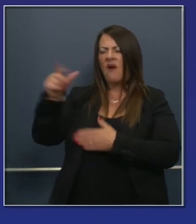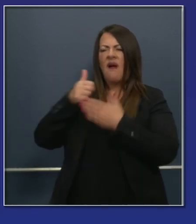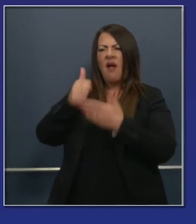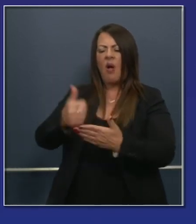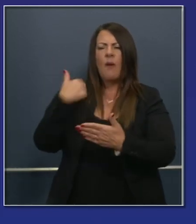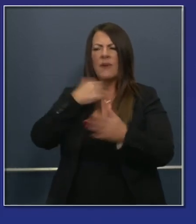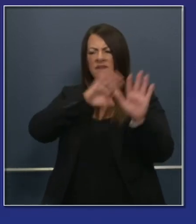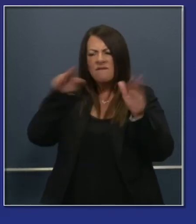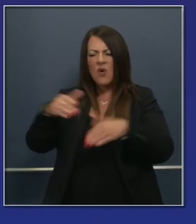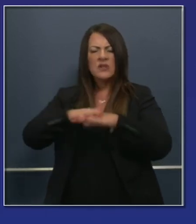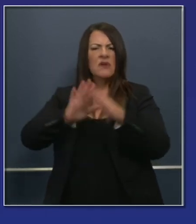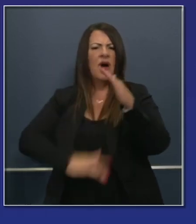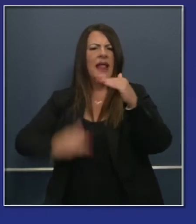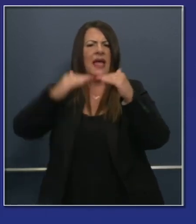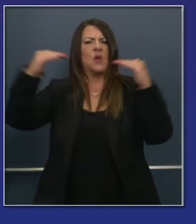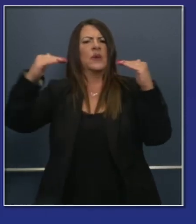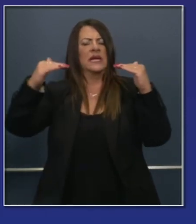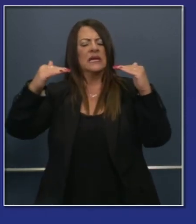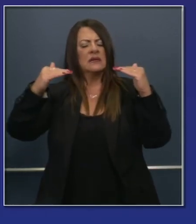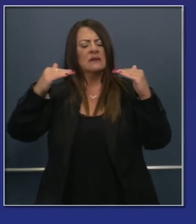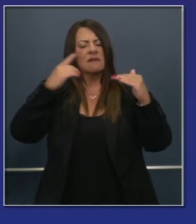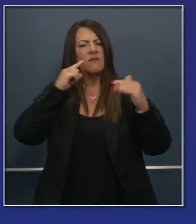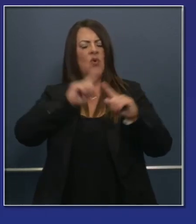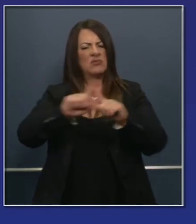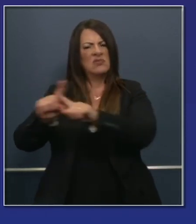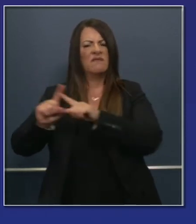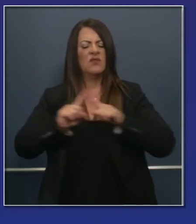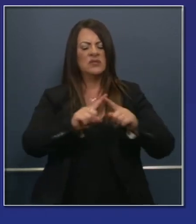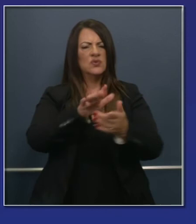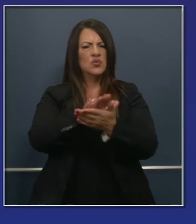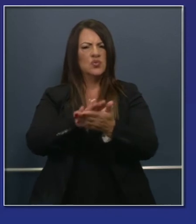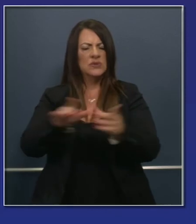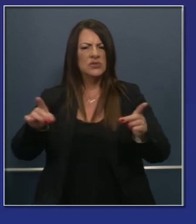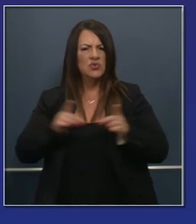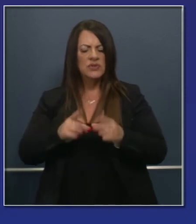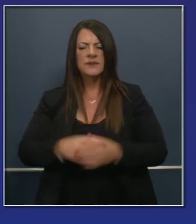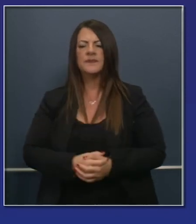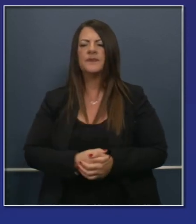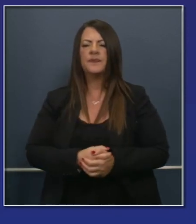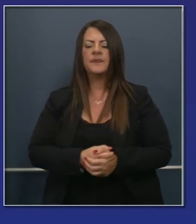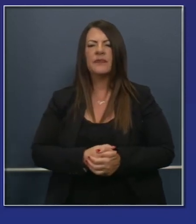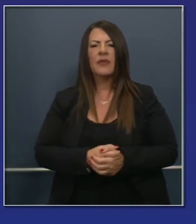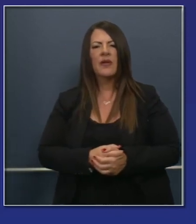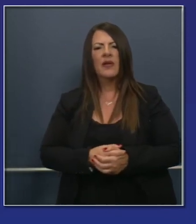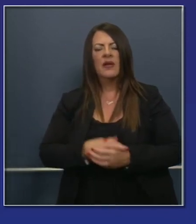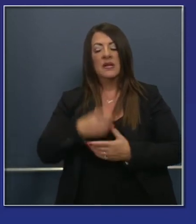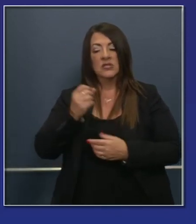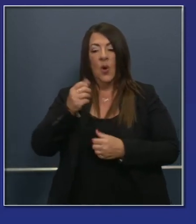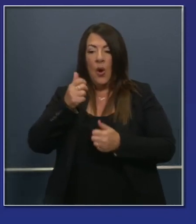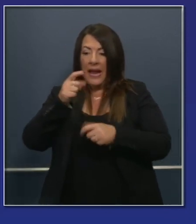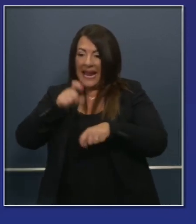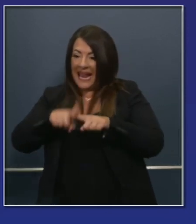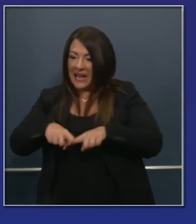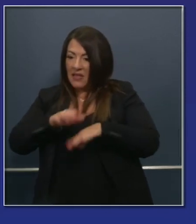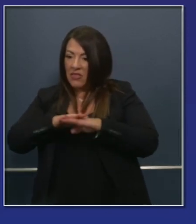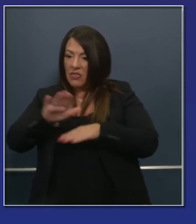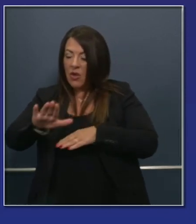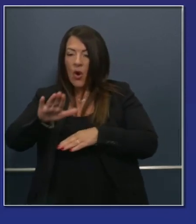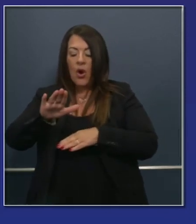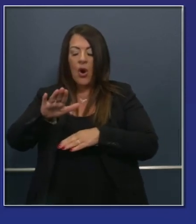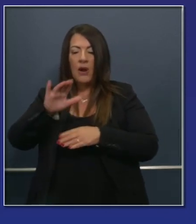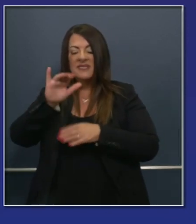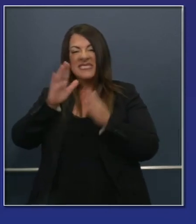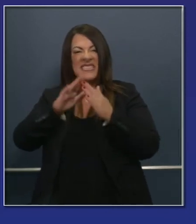publicly privately Brentwood very different than Inglewood and as a consequence the needs are greater in Inglewood as